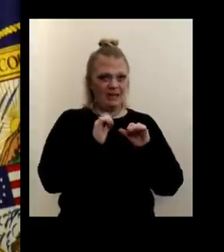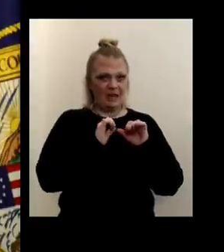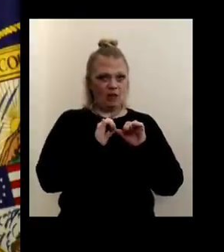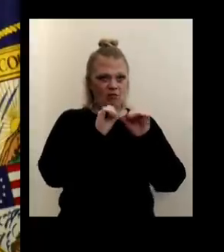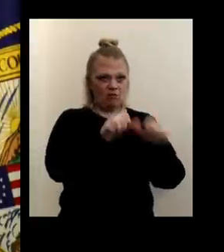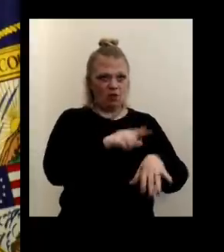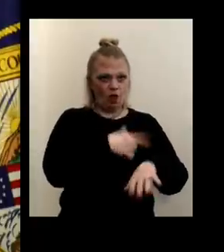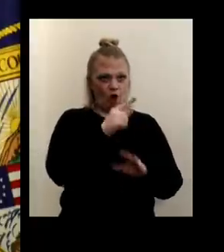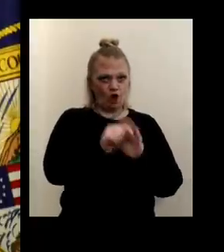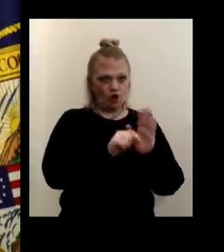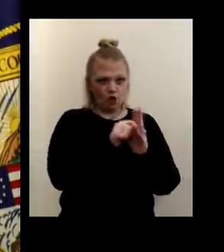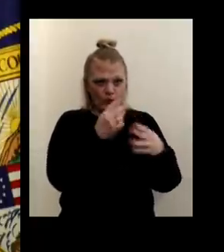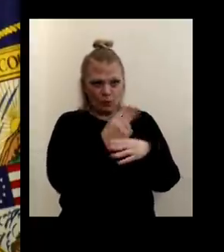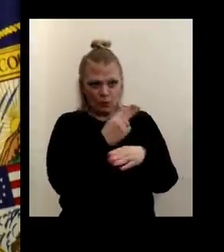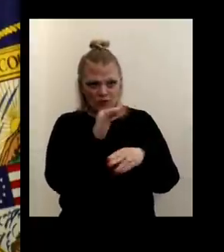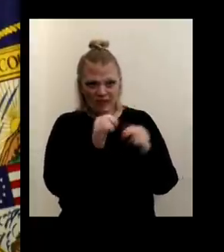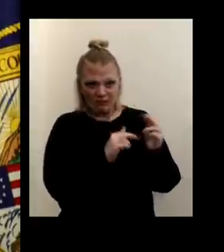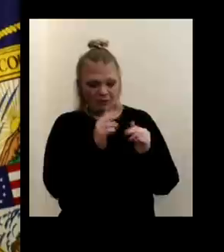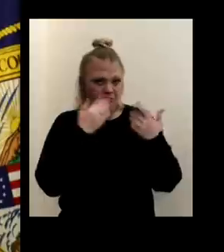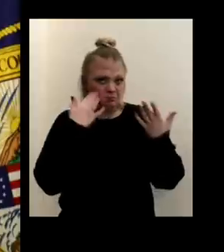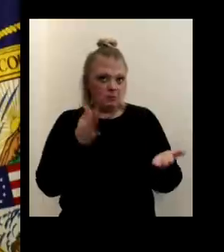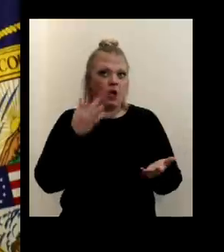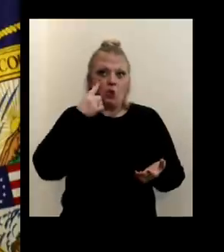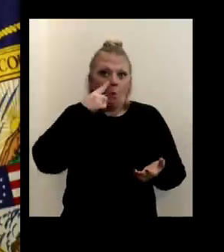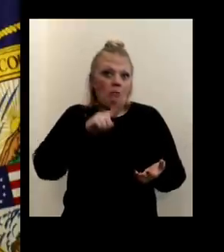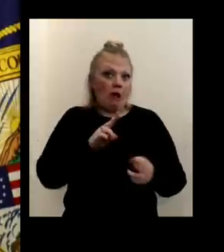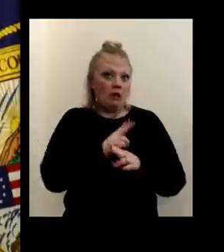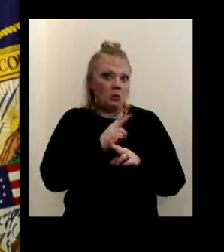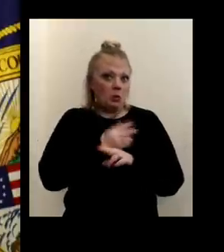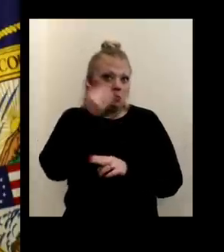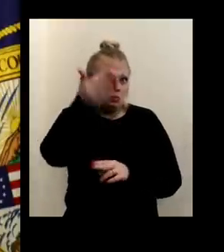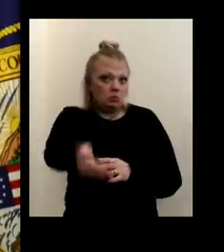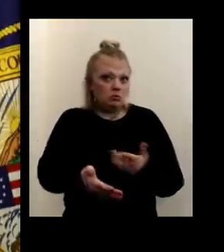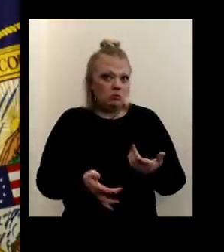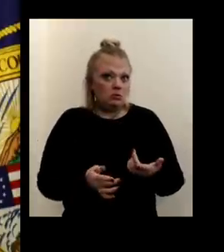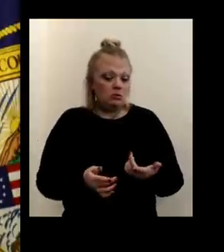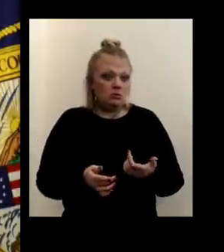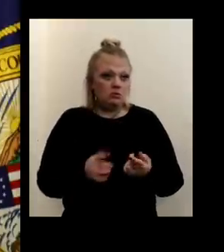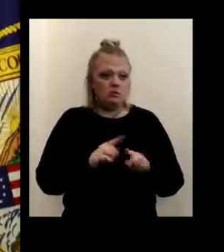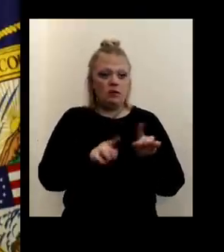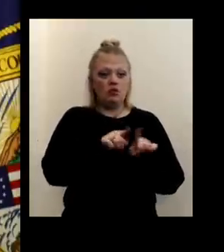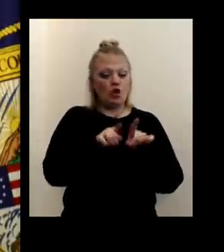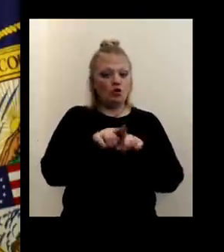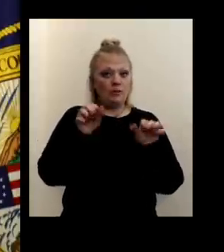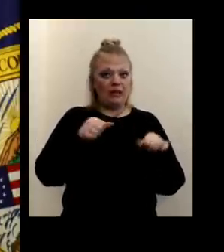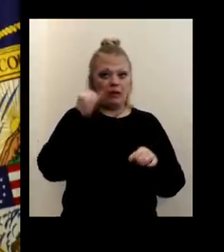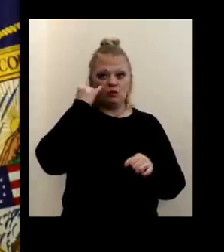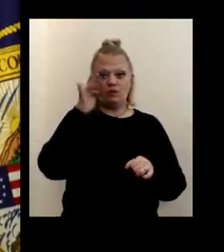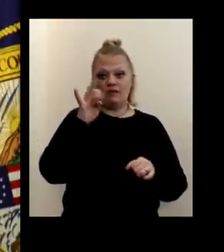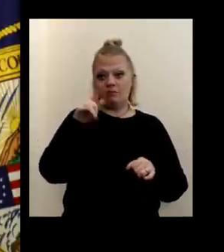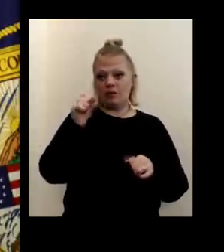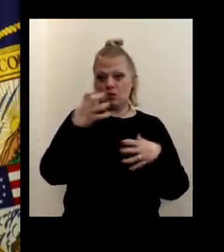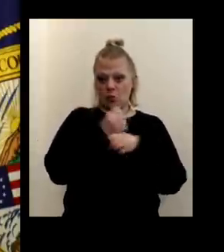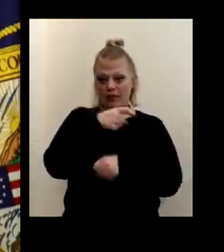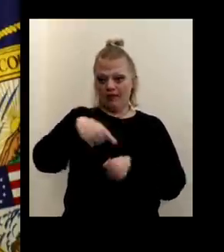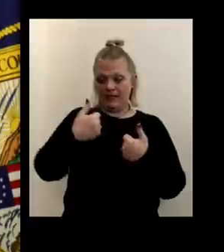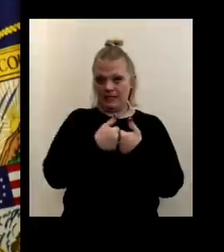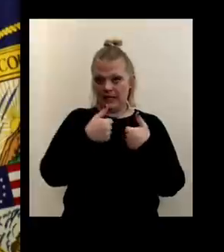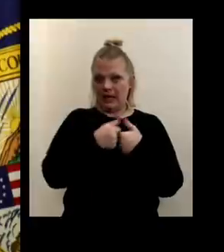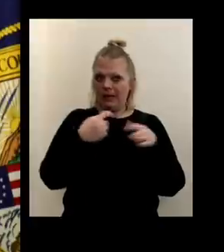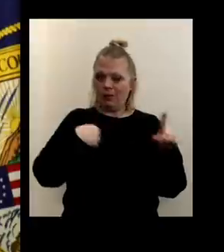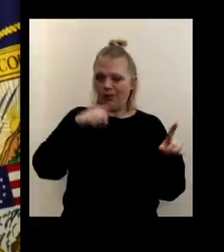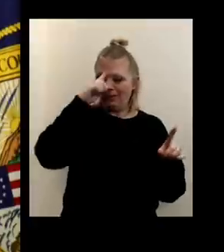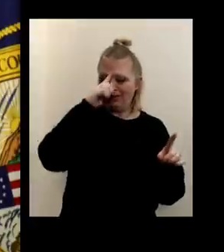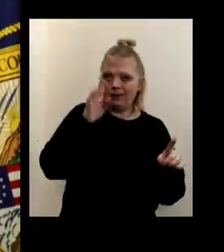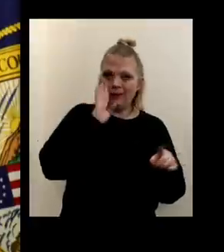is. Uh, we wouldn't mind using it in the future. Uh, but there are also potential if the bills win this game, which we think they will,